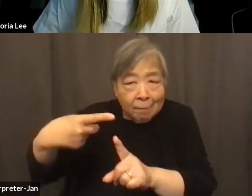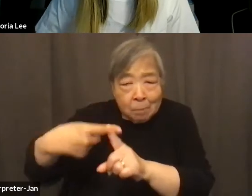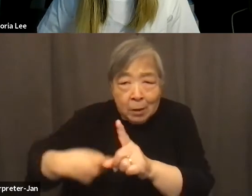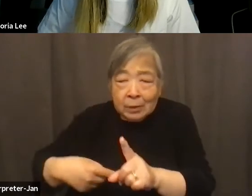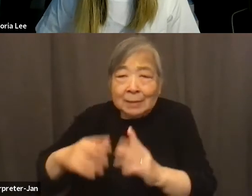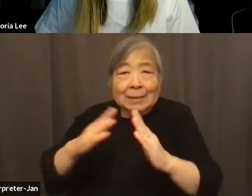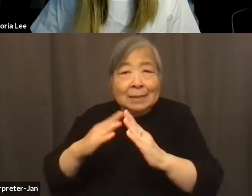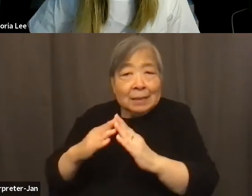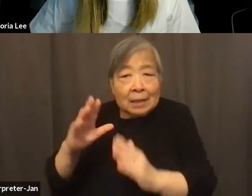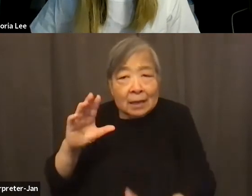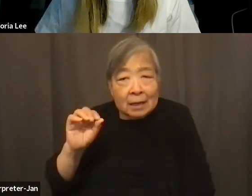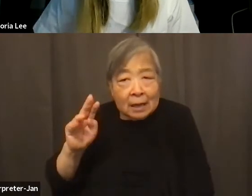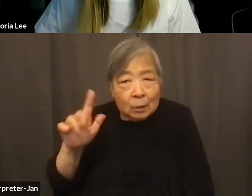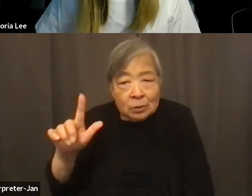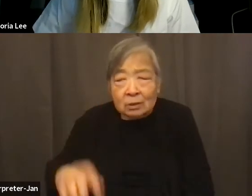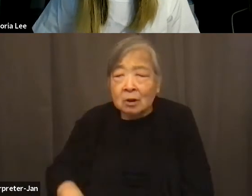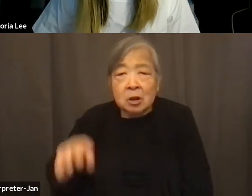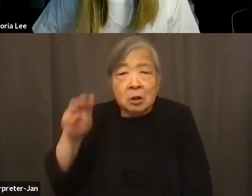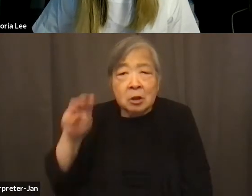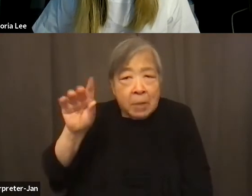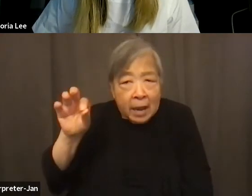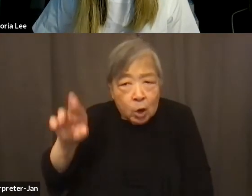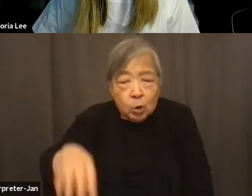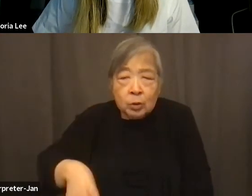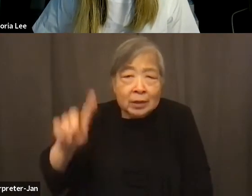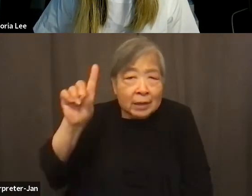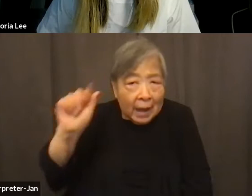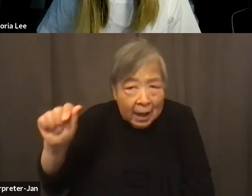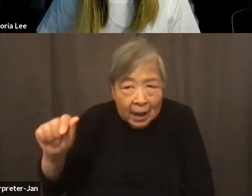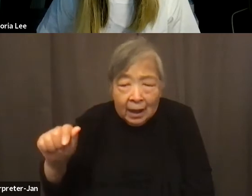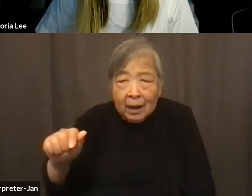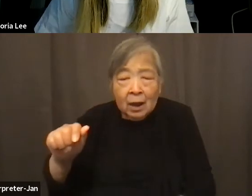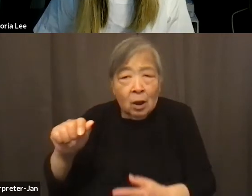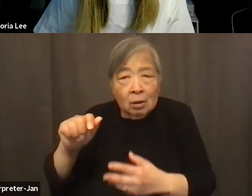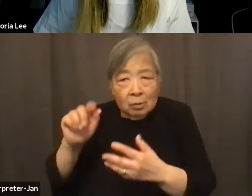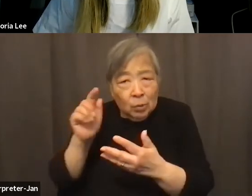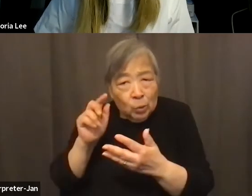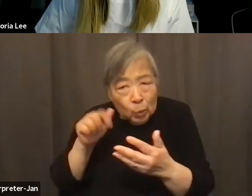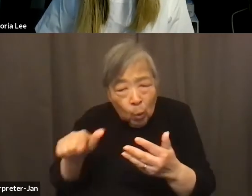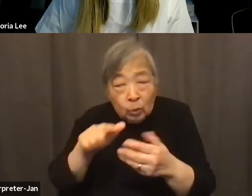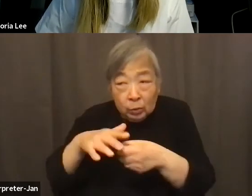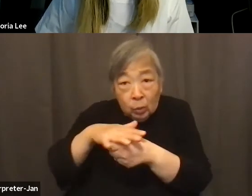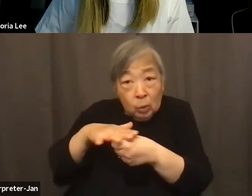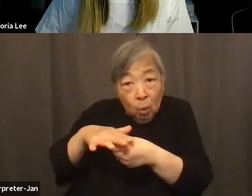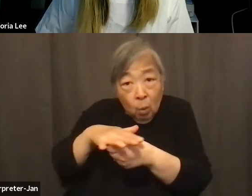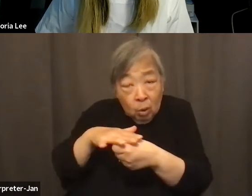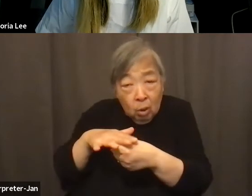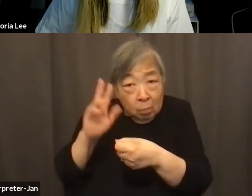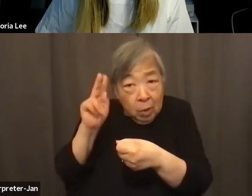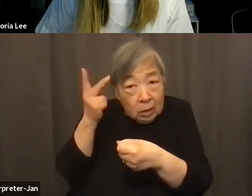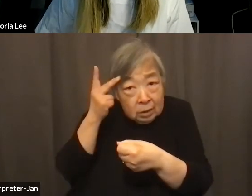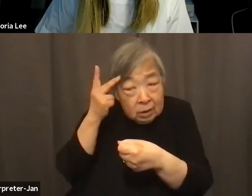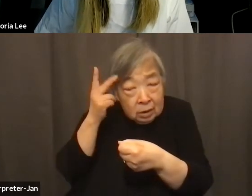mayor, Manhattan, like, all the DAs, borough presidents, those local, like, local politicians